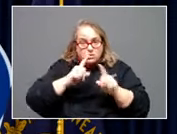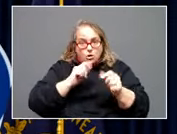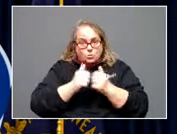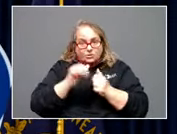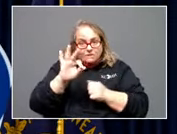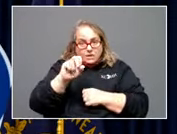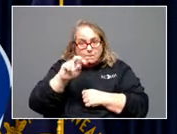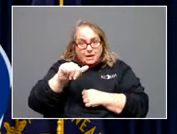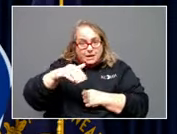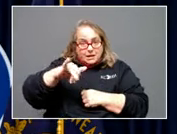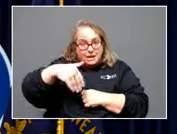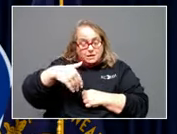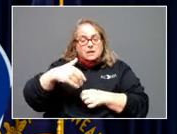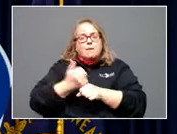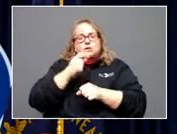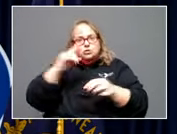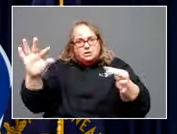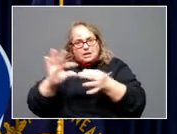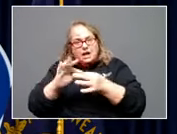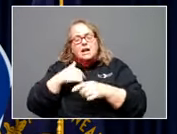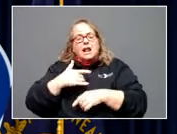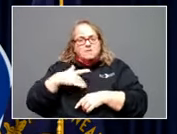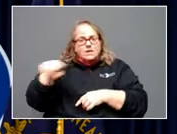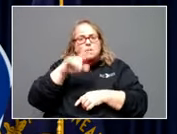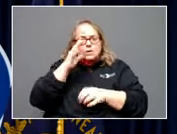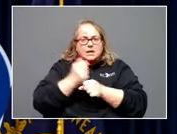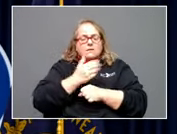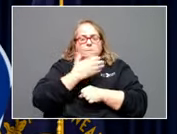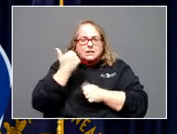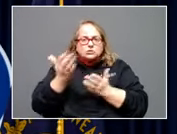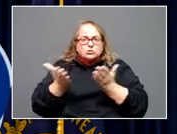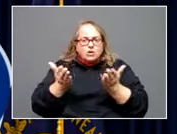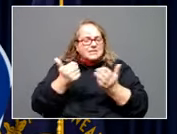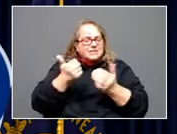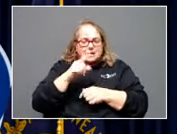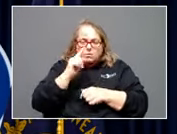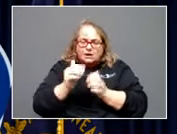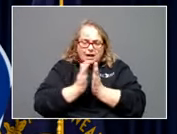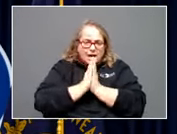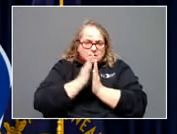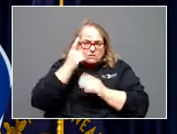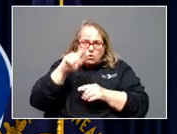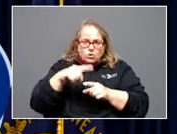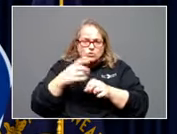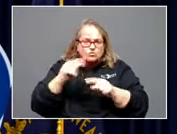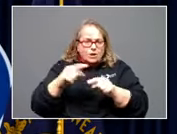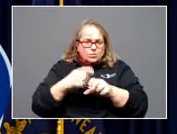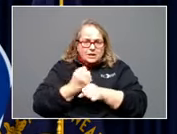them with them, and I believe they will get the best service that anybody could ask for in trying to get them help.